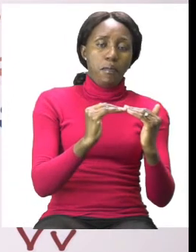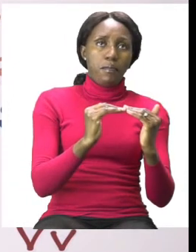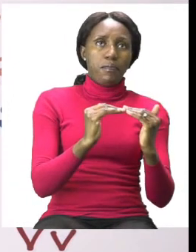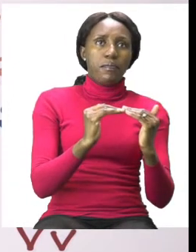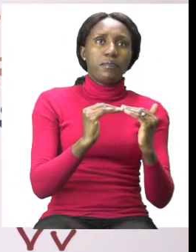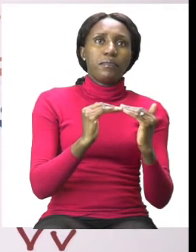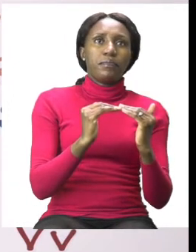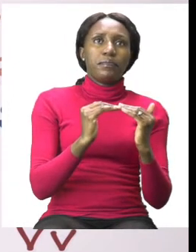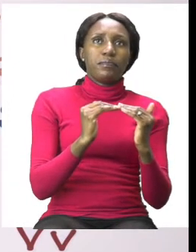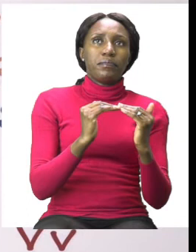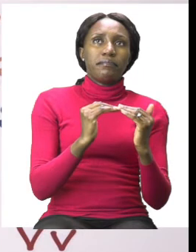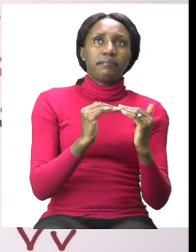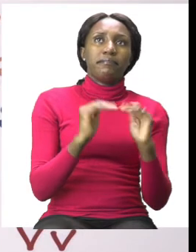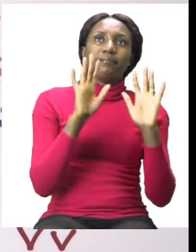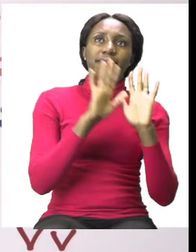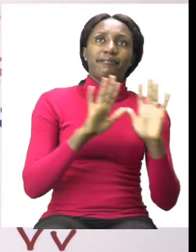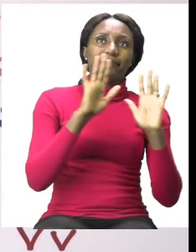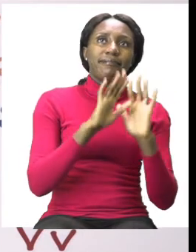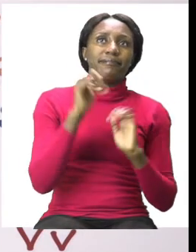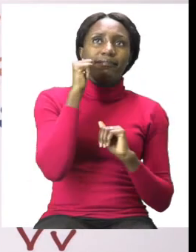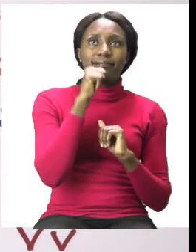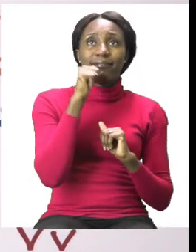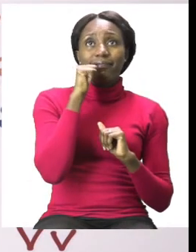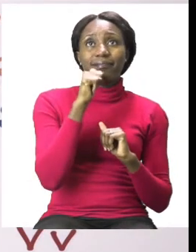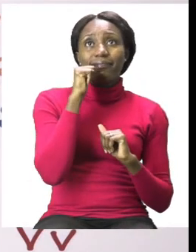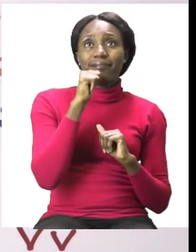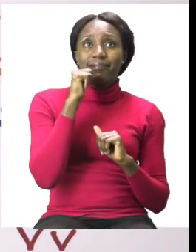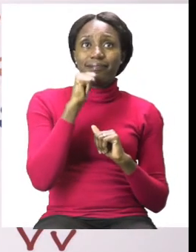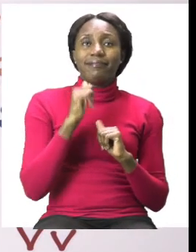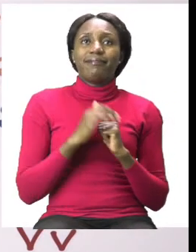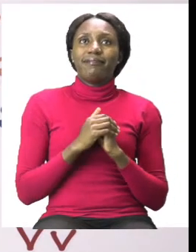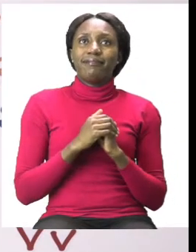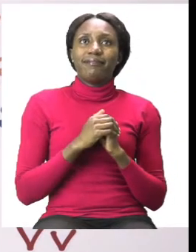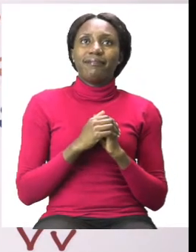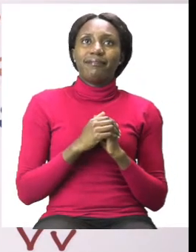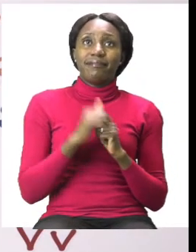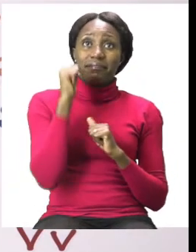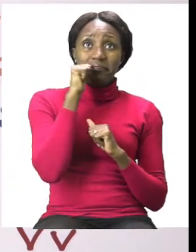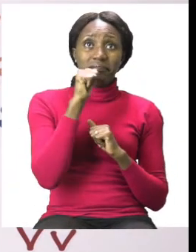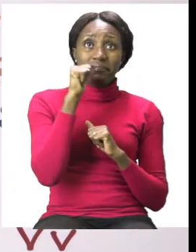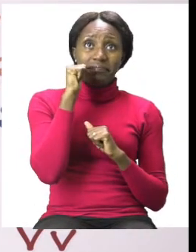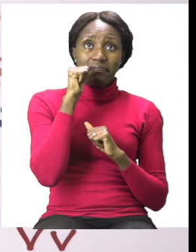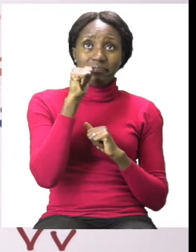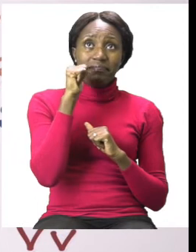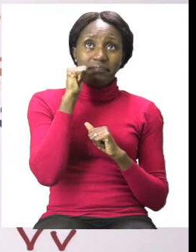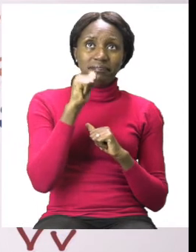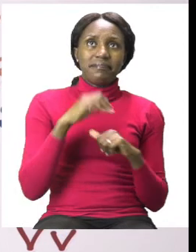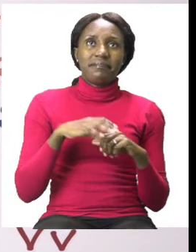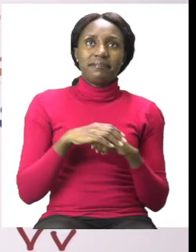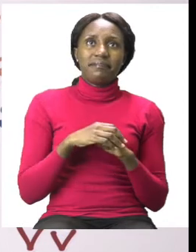is going to be colored yellow. So the word yellow looks like this